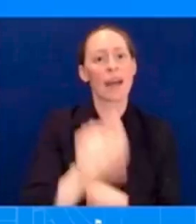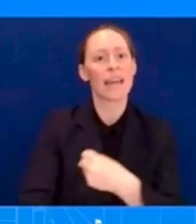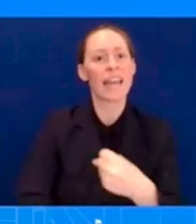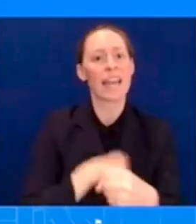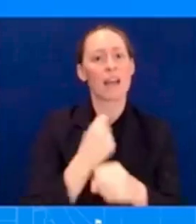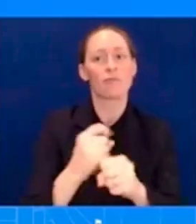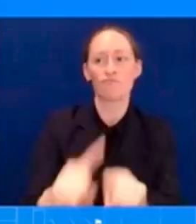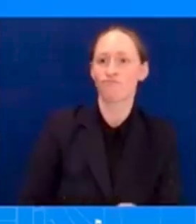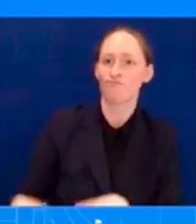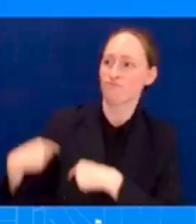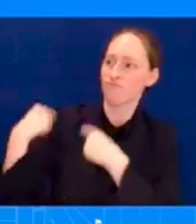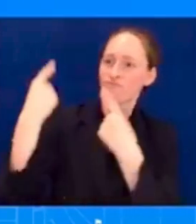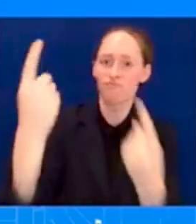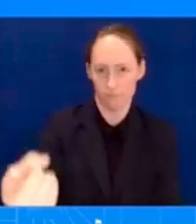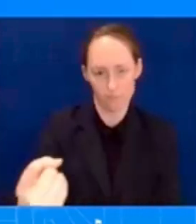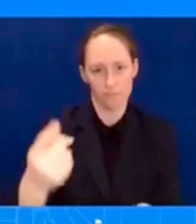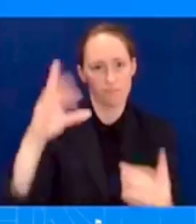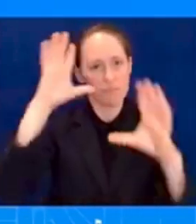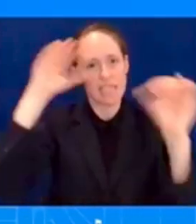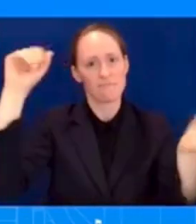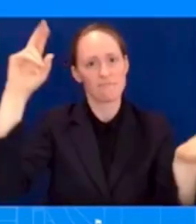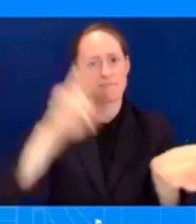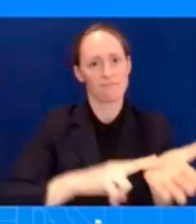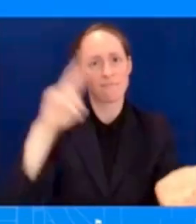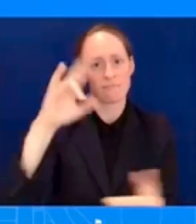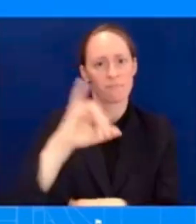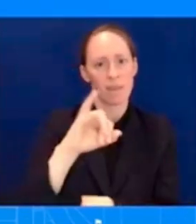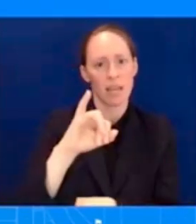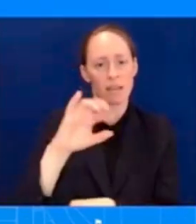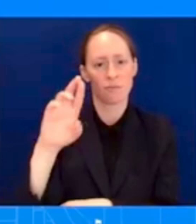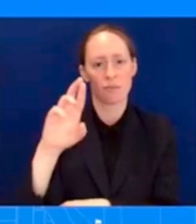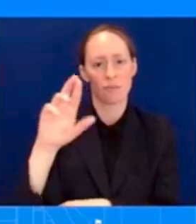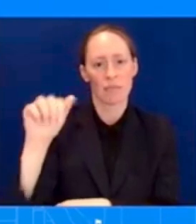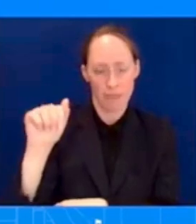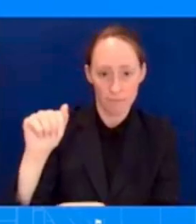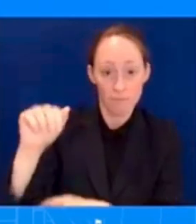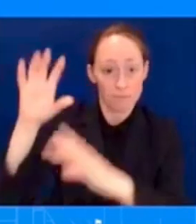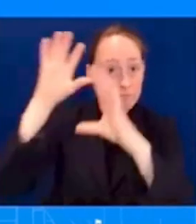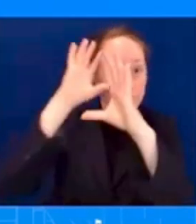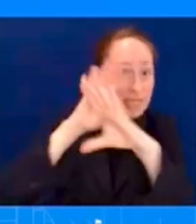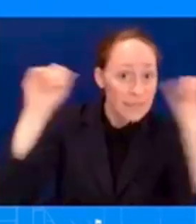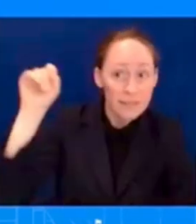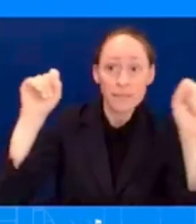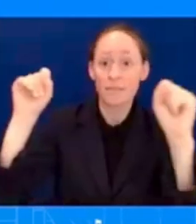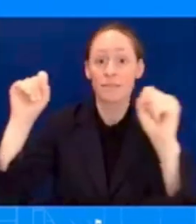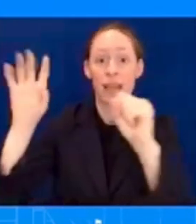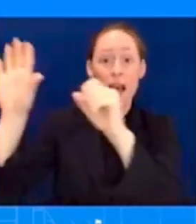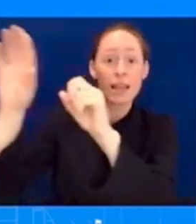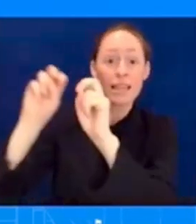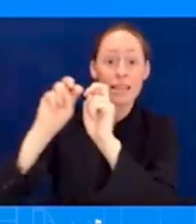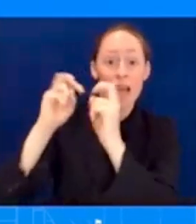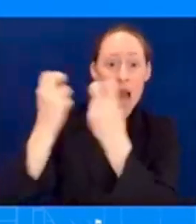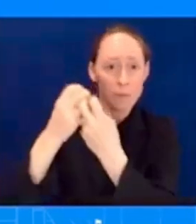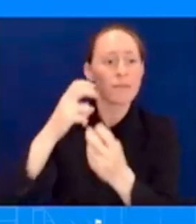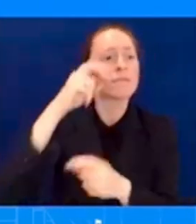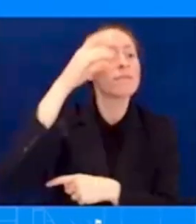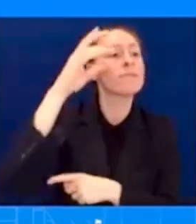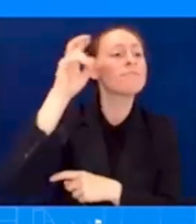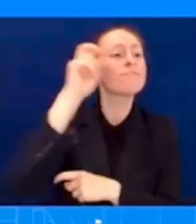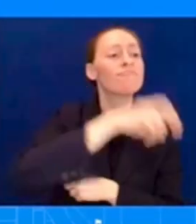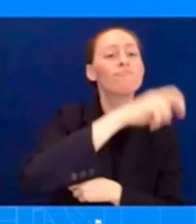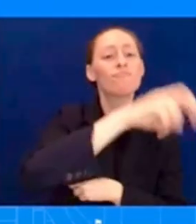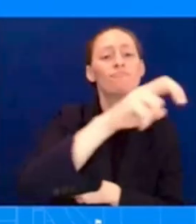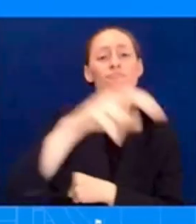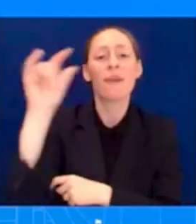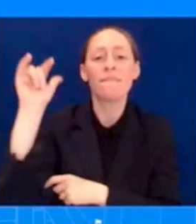across the country to recognize the impact of this historic law. And tomorrow, the President will travel to Wisconsin, Milwaukee specifically,